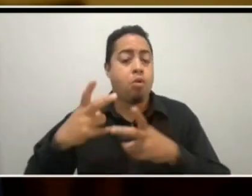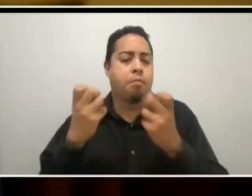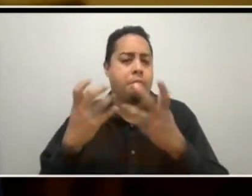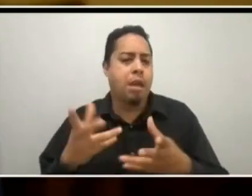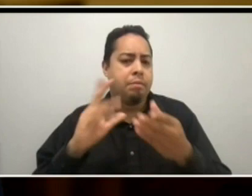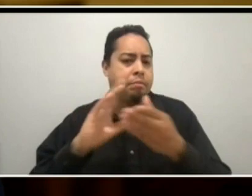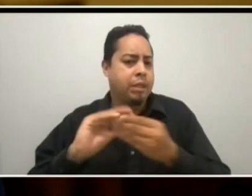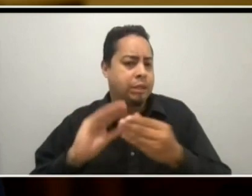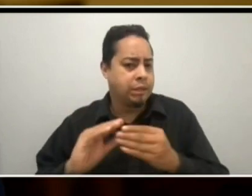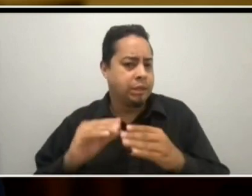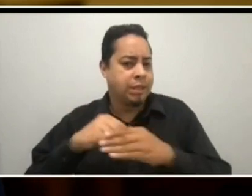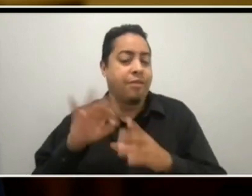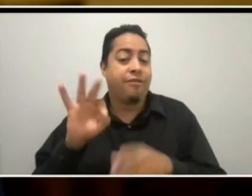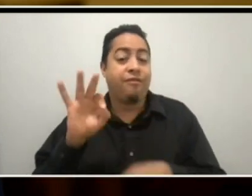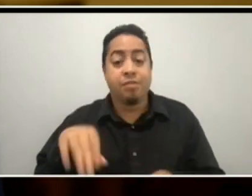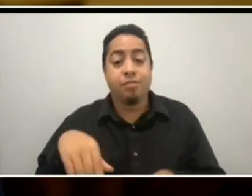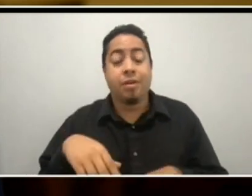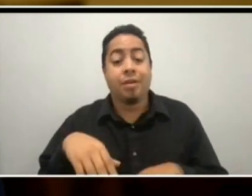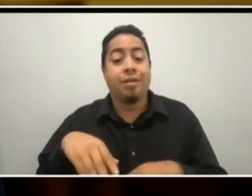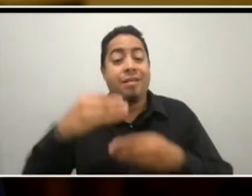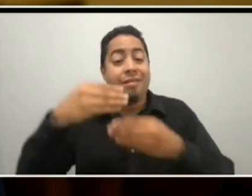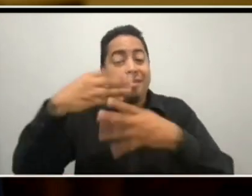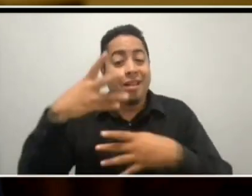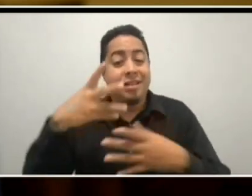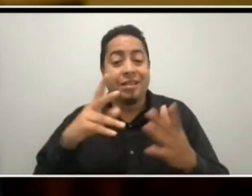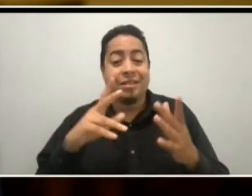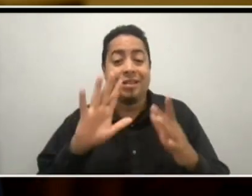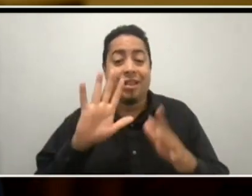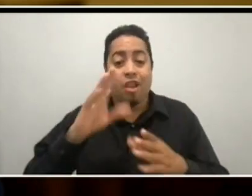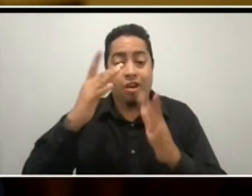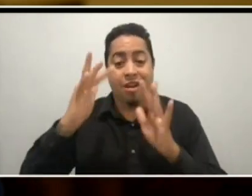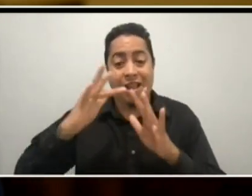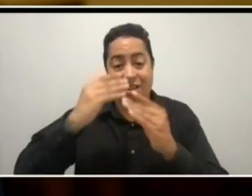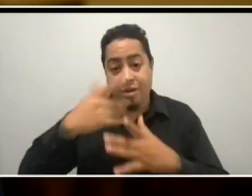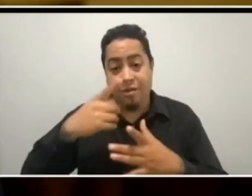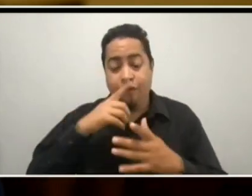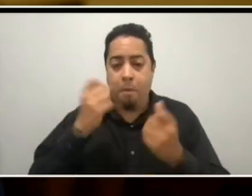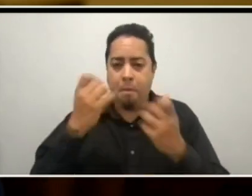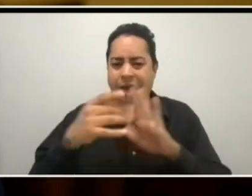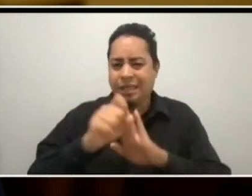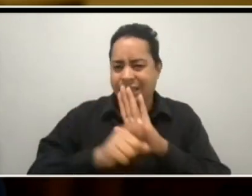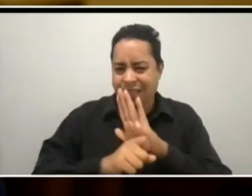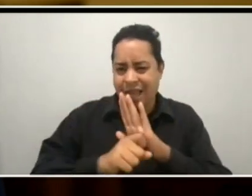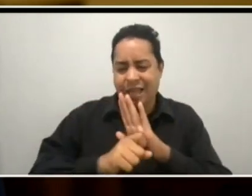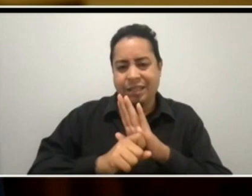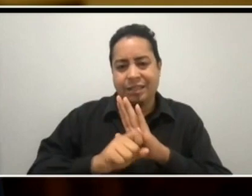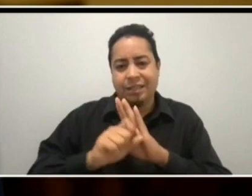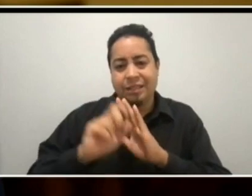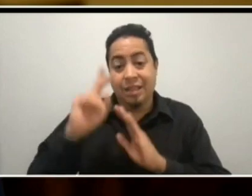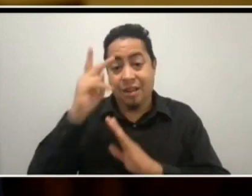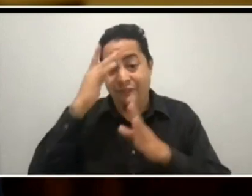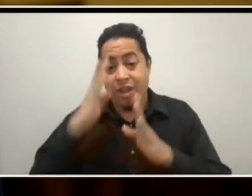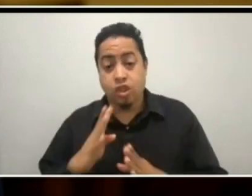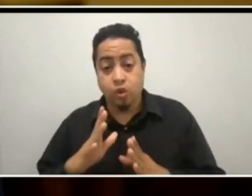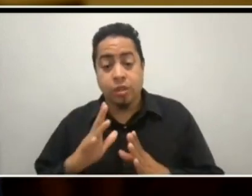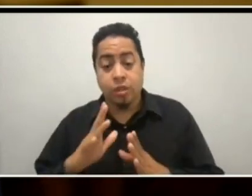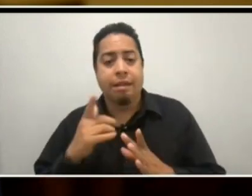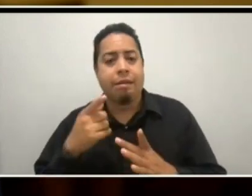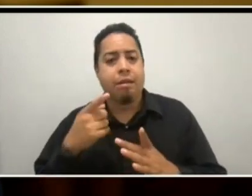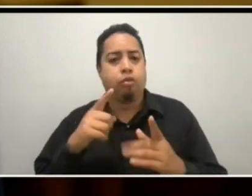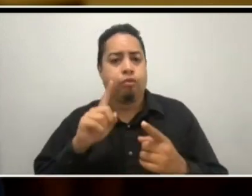listing the contact information for state officials and urging his supporters to contact them to, quote, demand a vote on